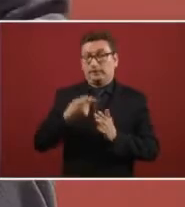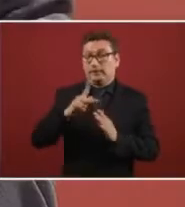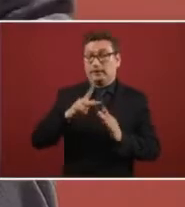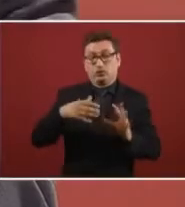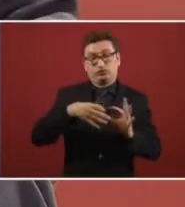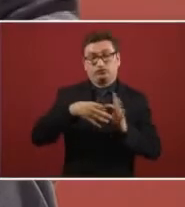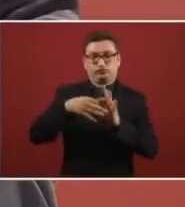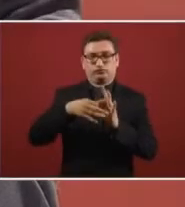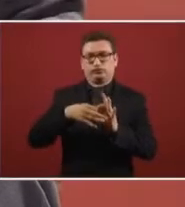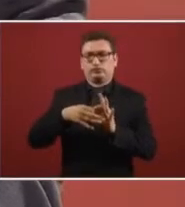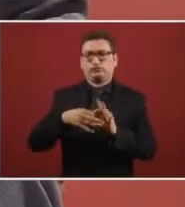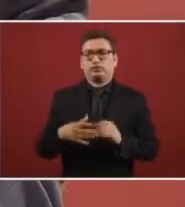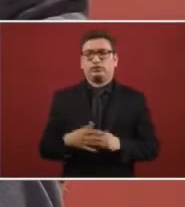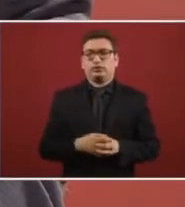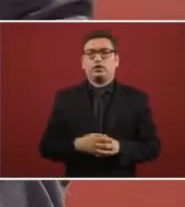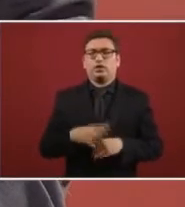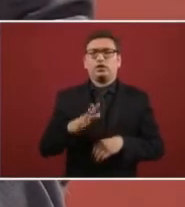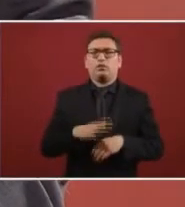Why?